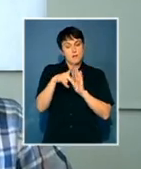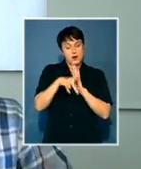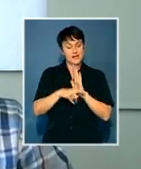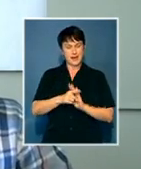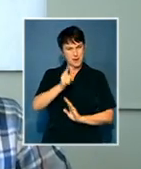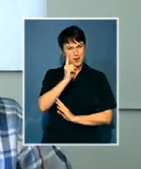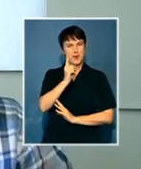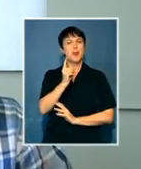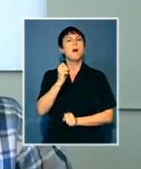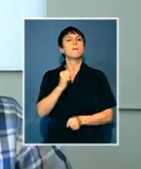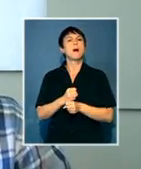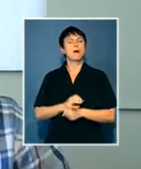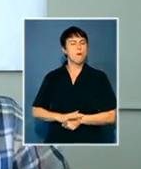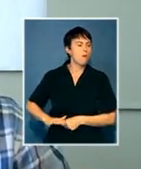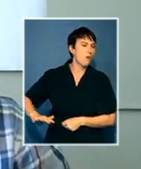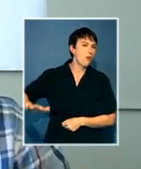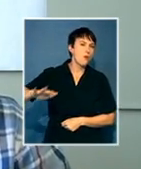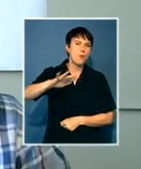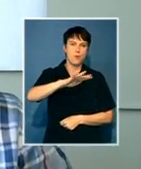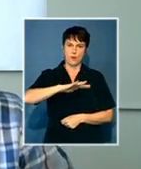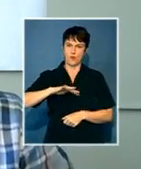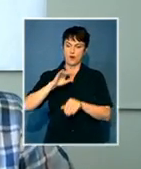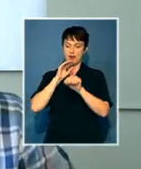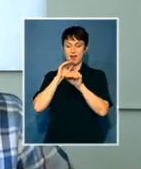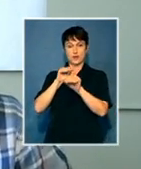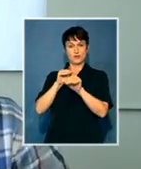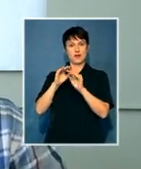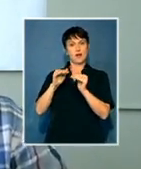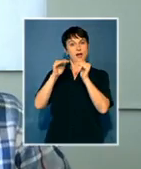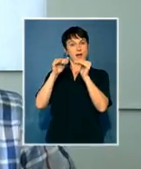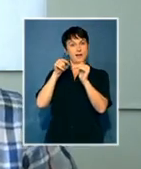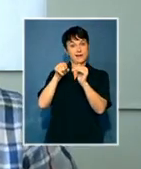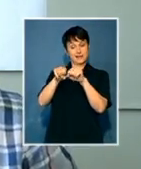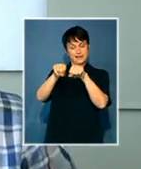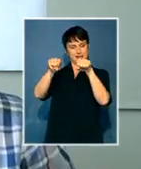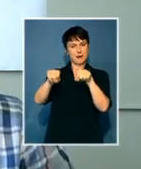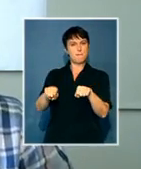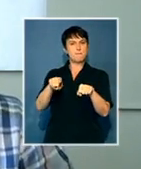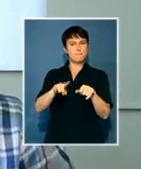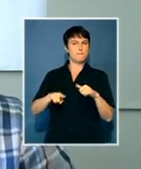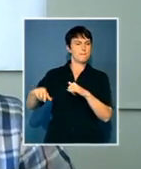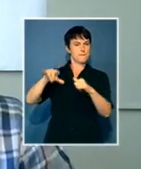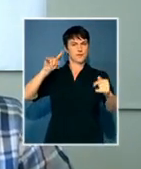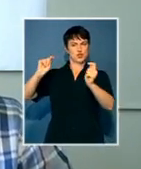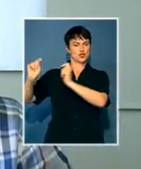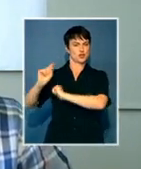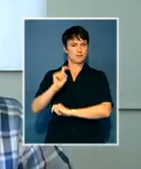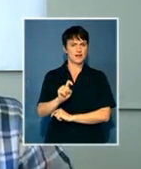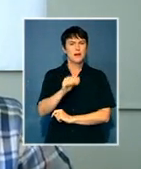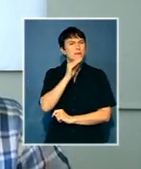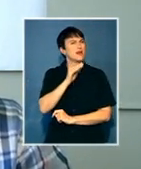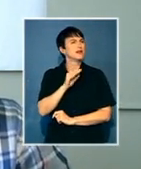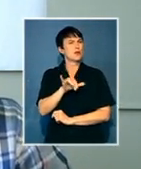is overruling of the higher education system such that everybody in the country